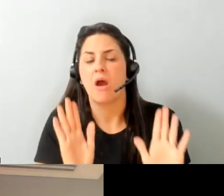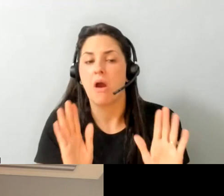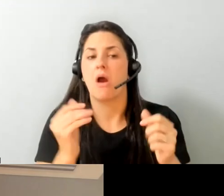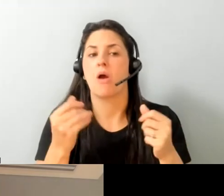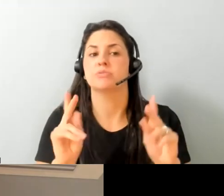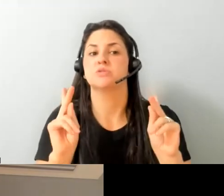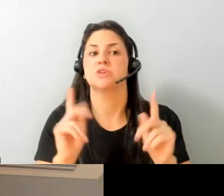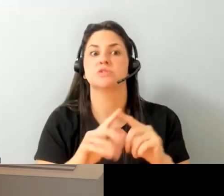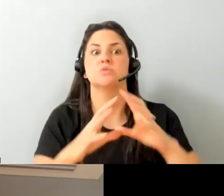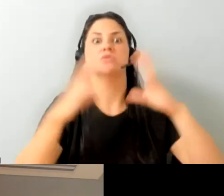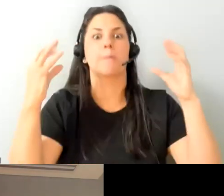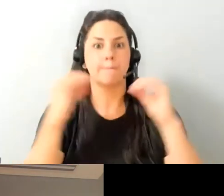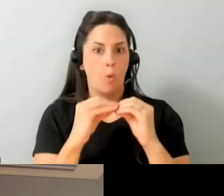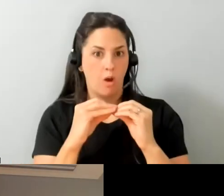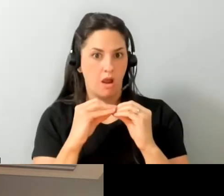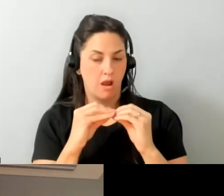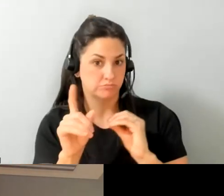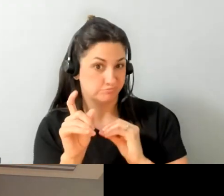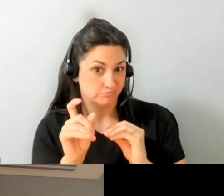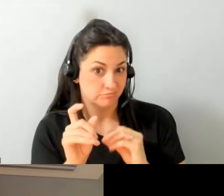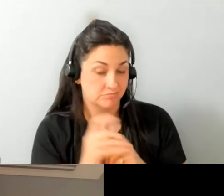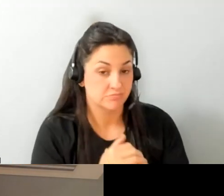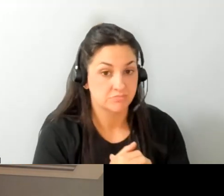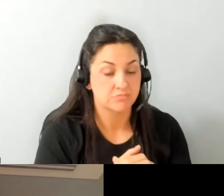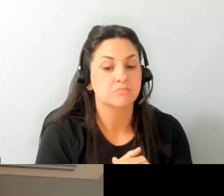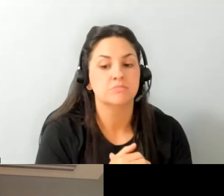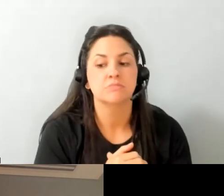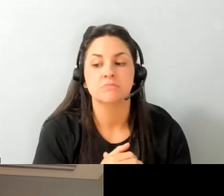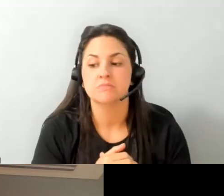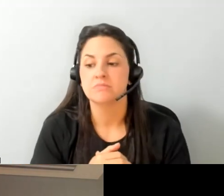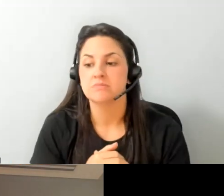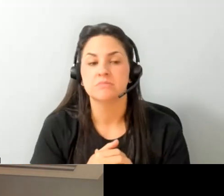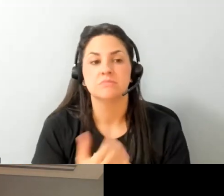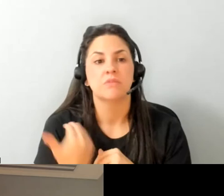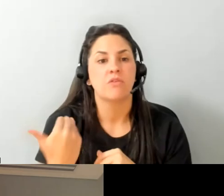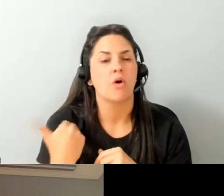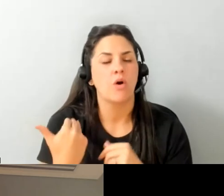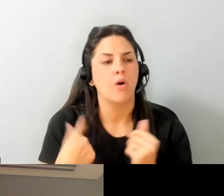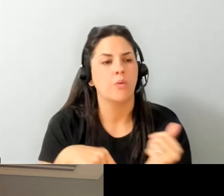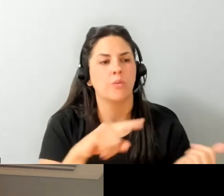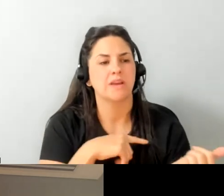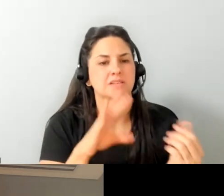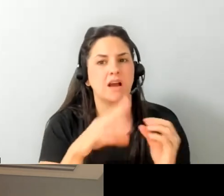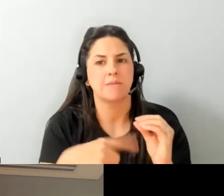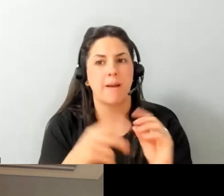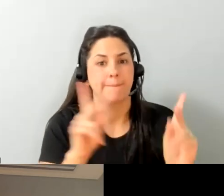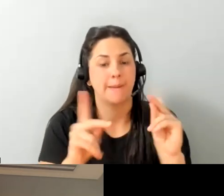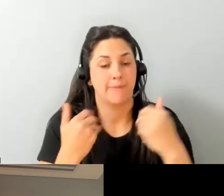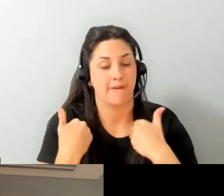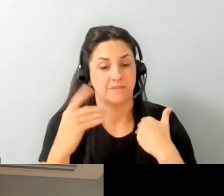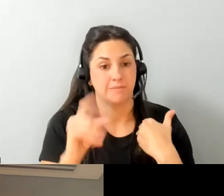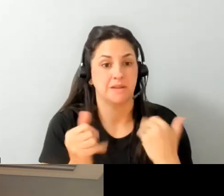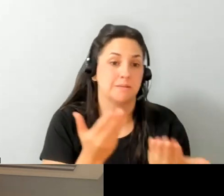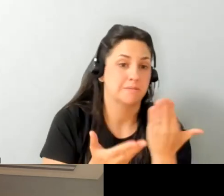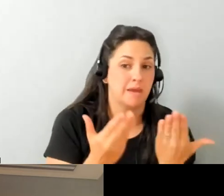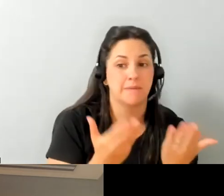to do much more and just like when we were speaking about how people with disabilities may or may not